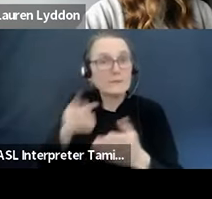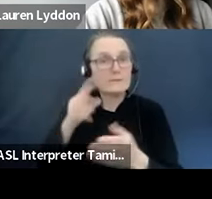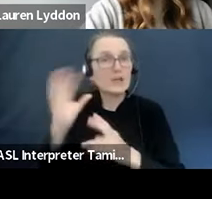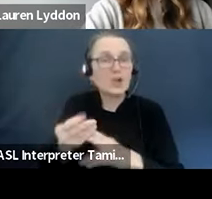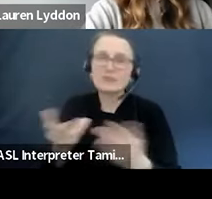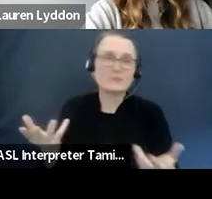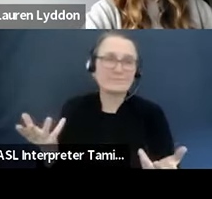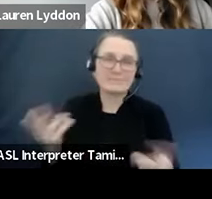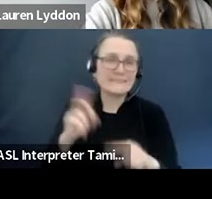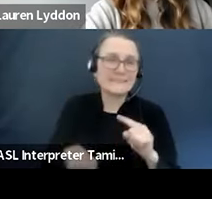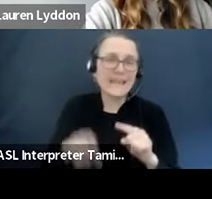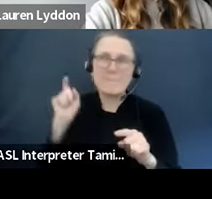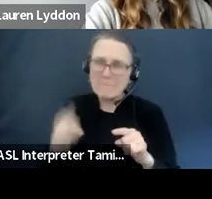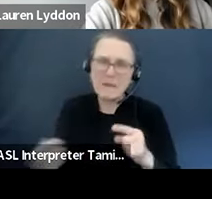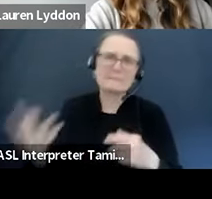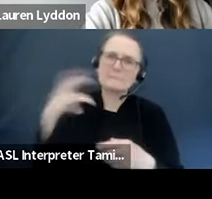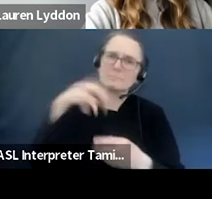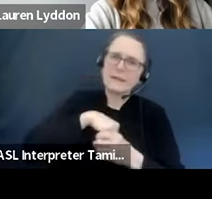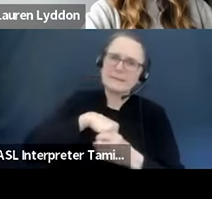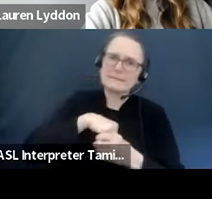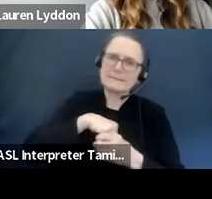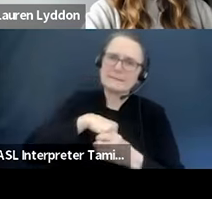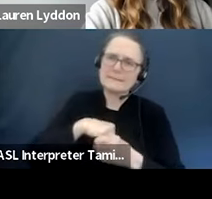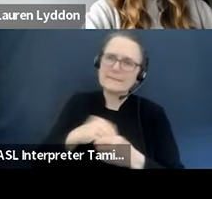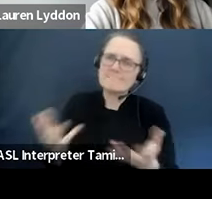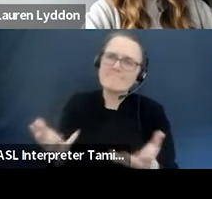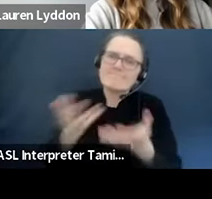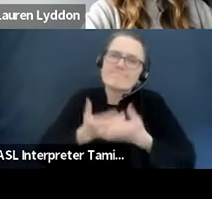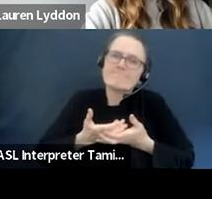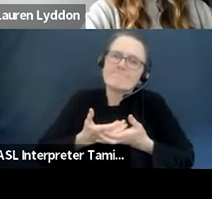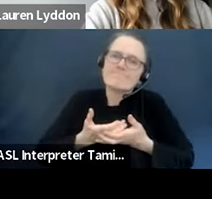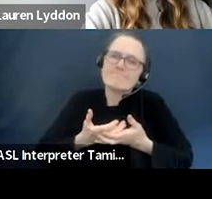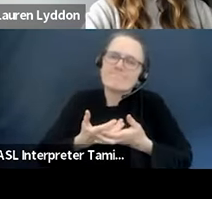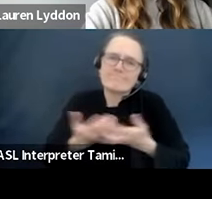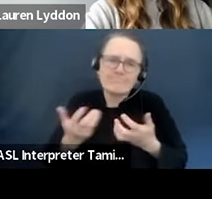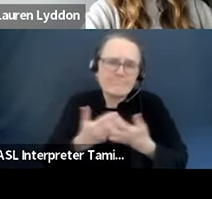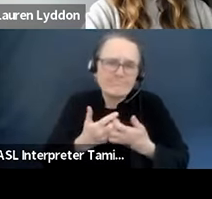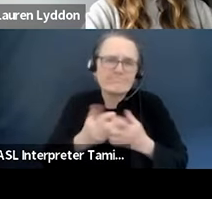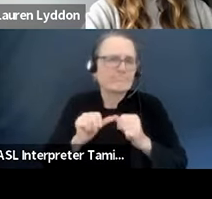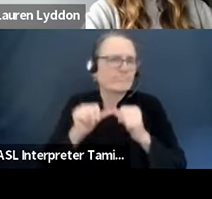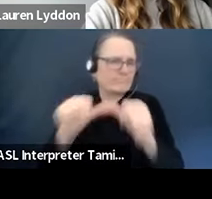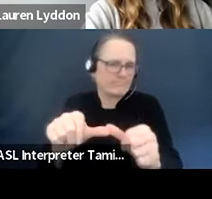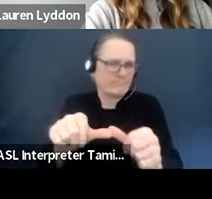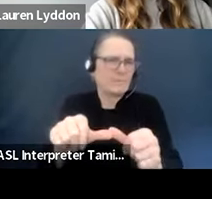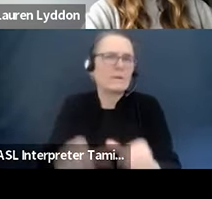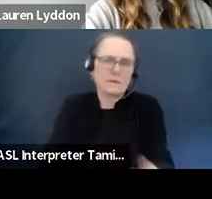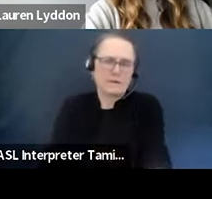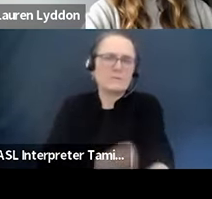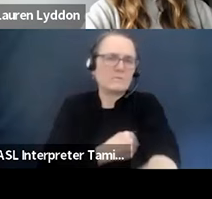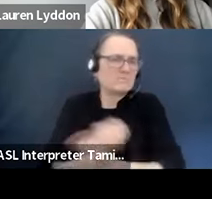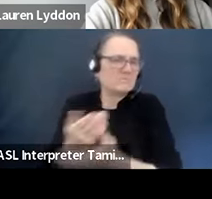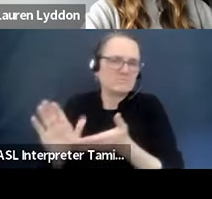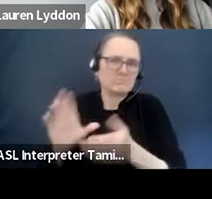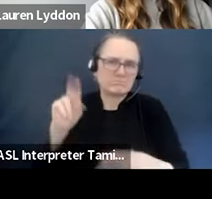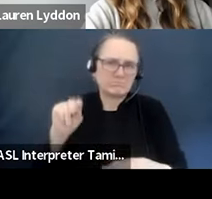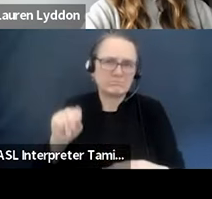Just to piggyback on that a little bit, I think figuring out ways to be relevant to the broader community in ways that maybe we